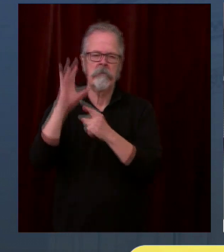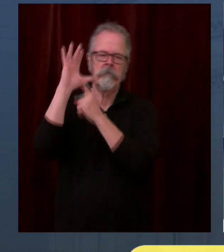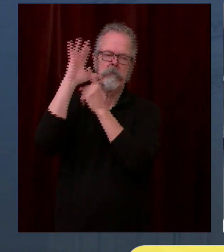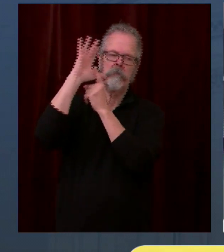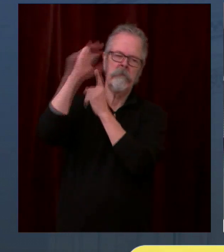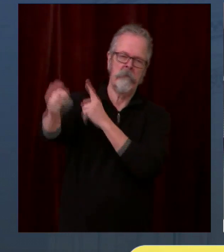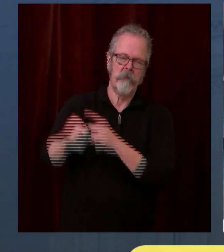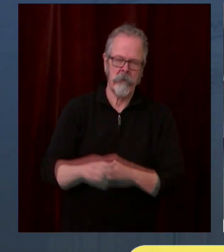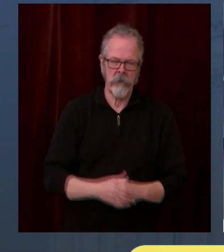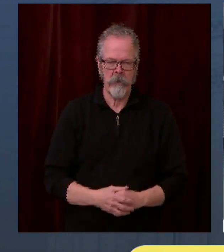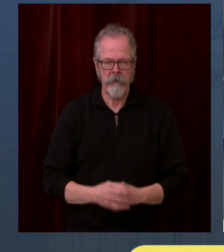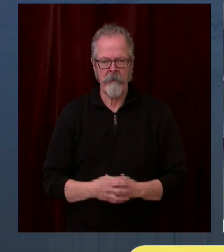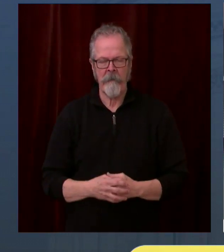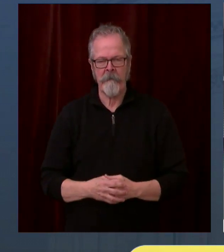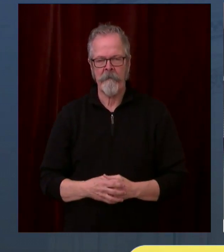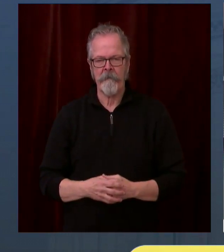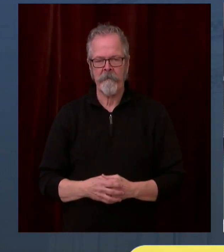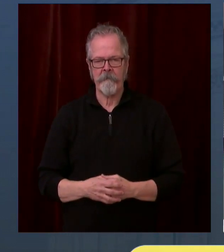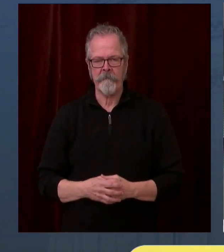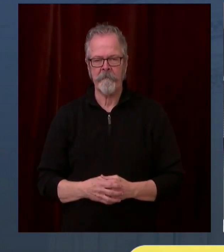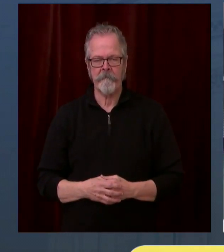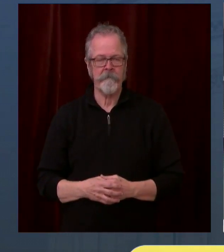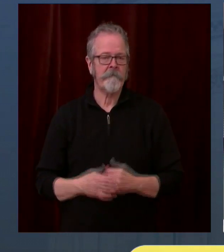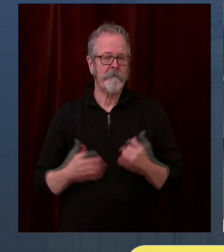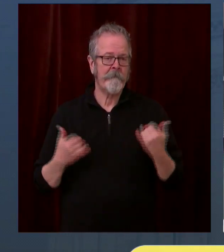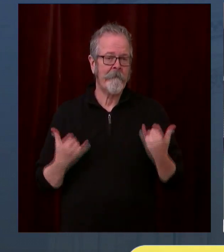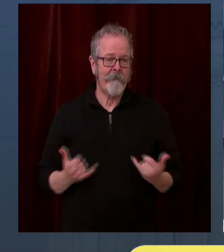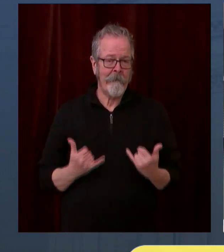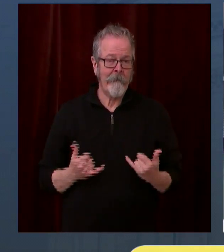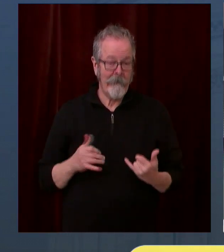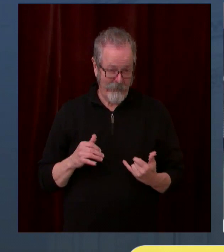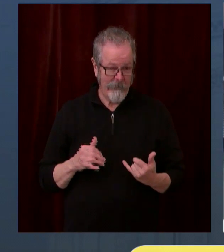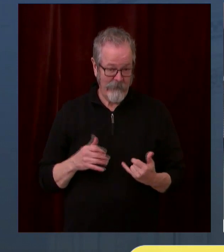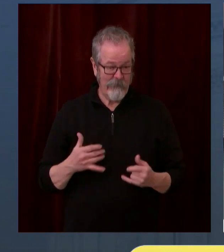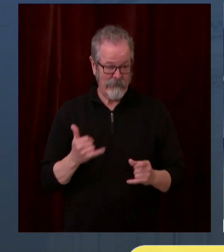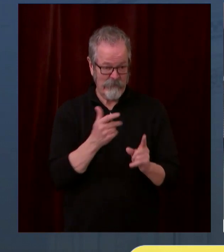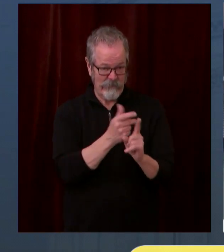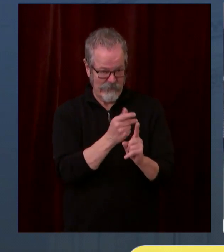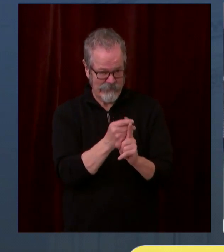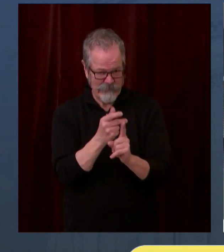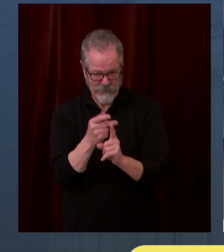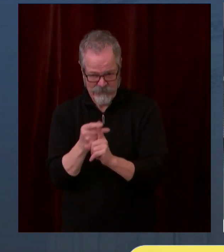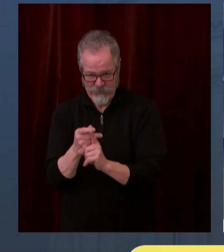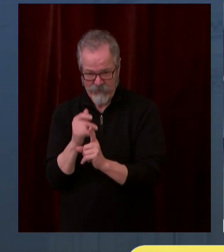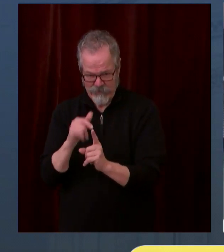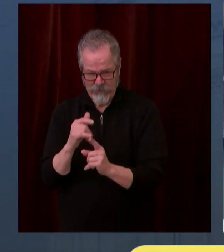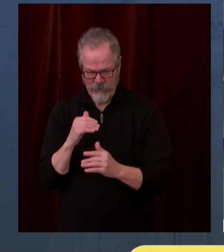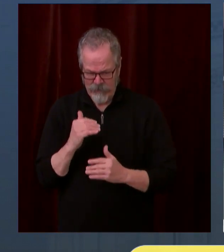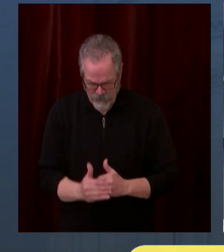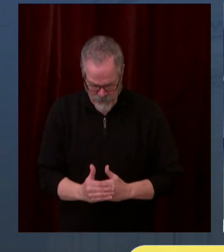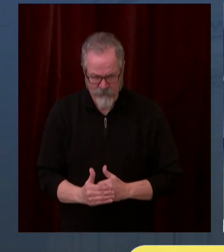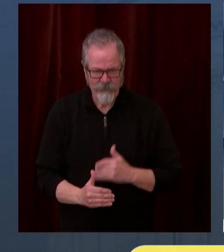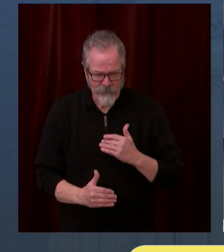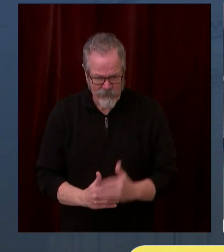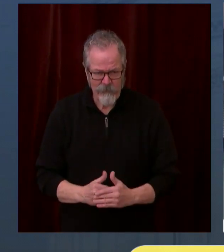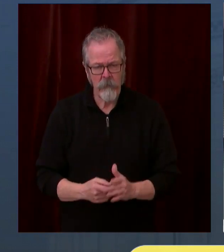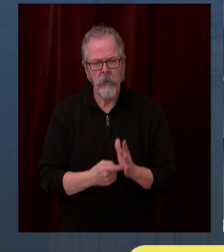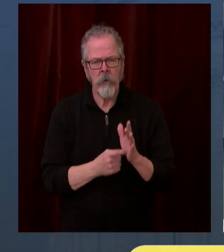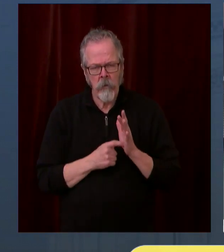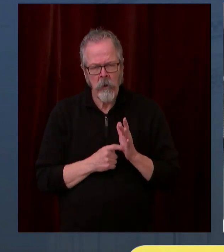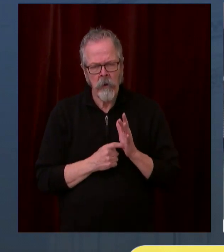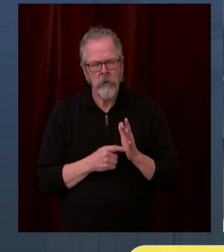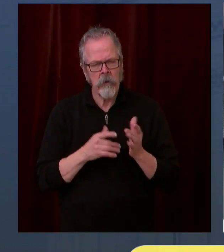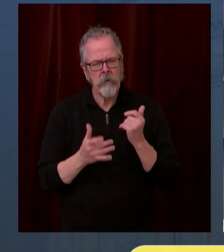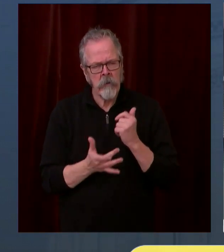on technology. If you want to schedule an appointment, a local hospital has to have a scheduling system. A lot of